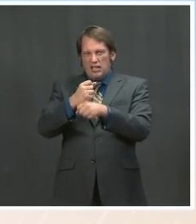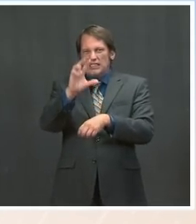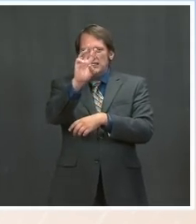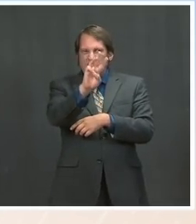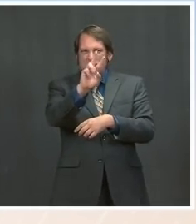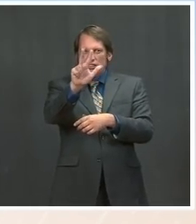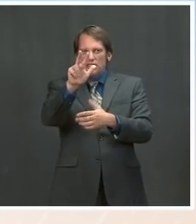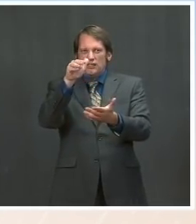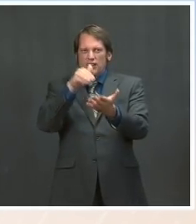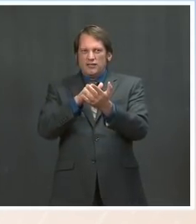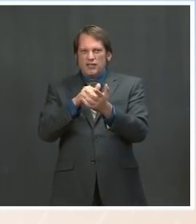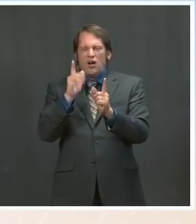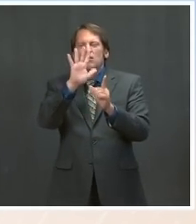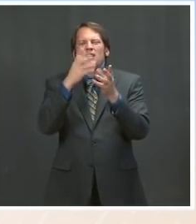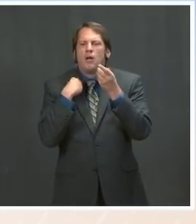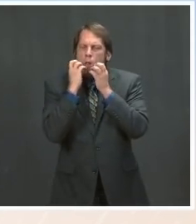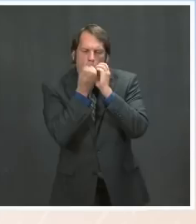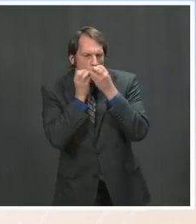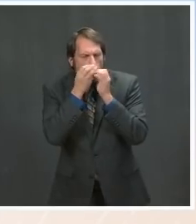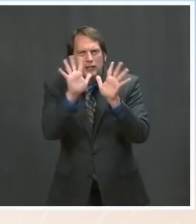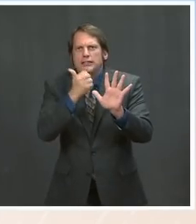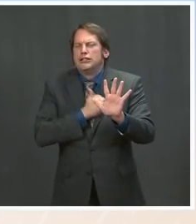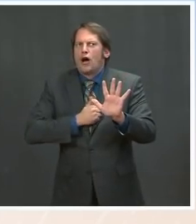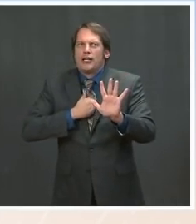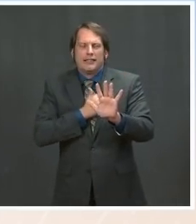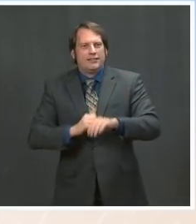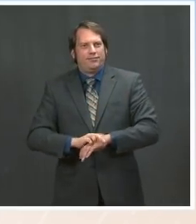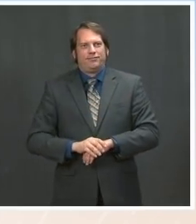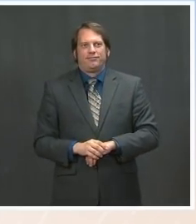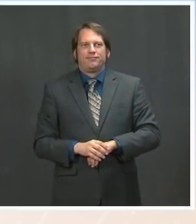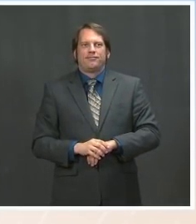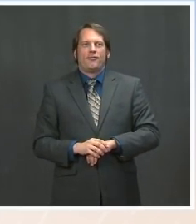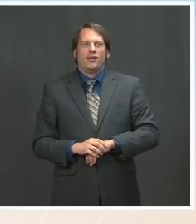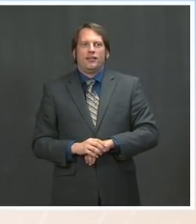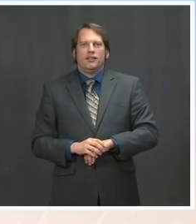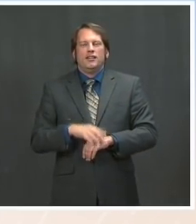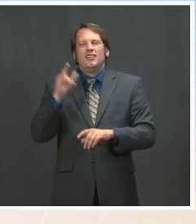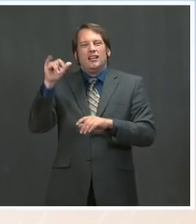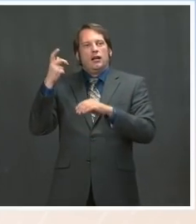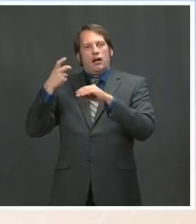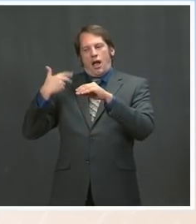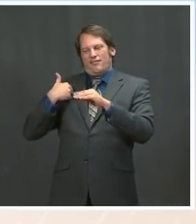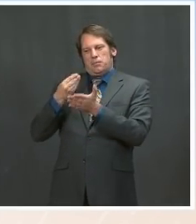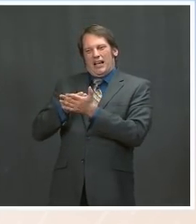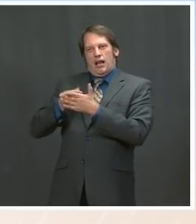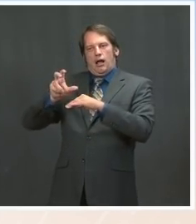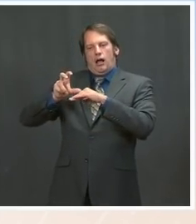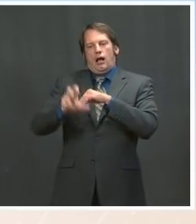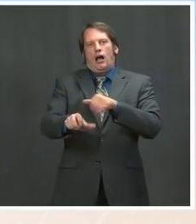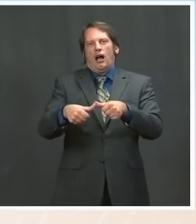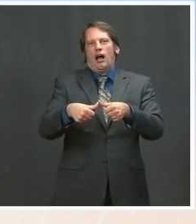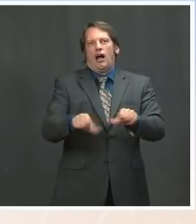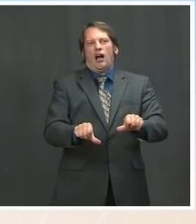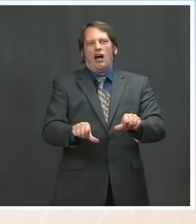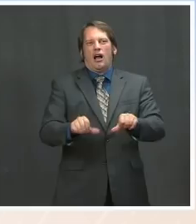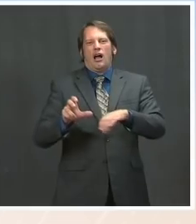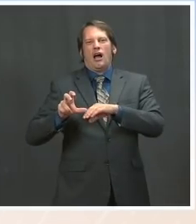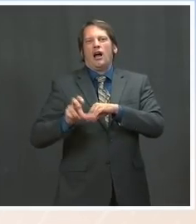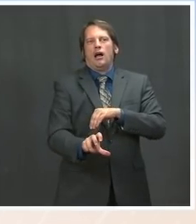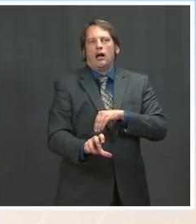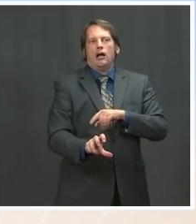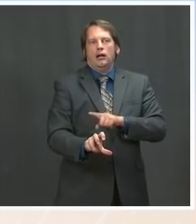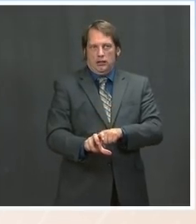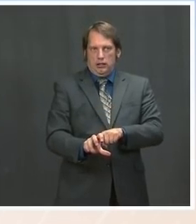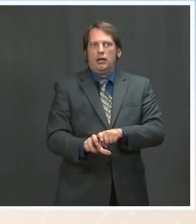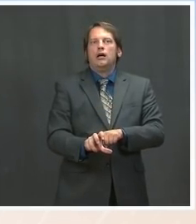is meant to be a down payment on that. And he will absolutely be putting out a cap, an increased cap over